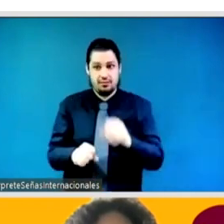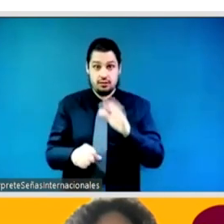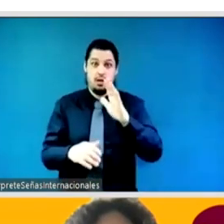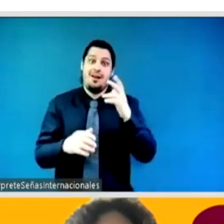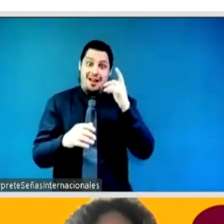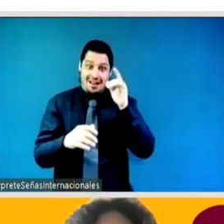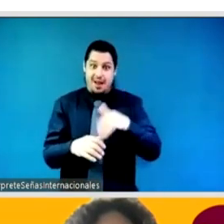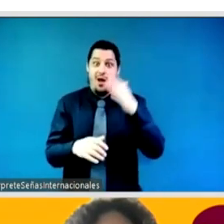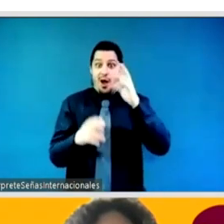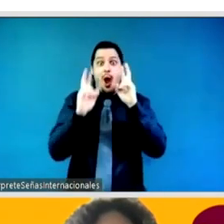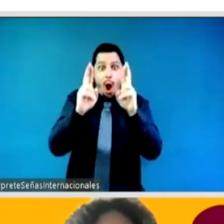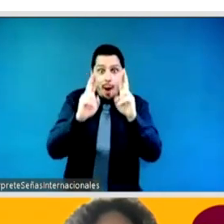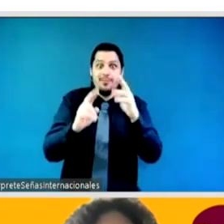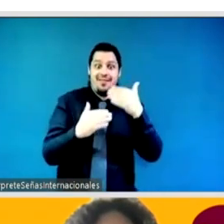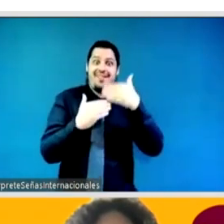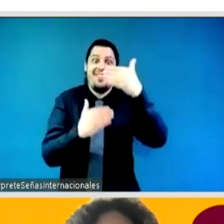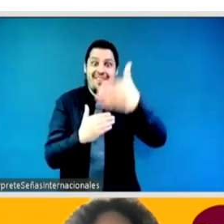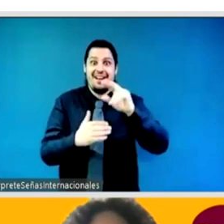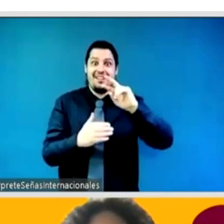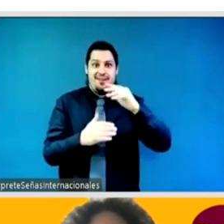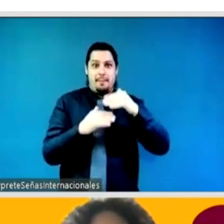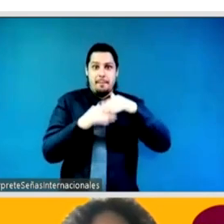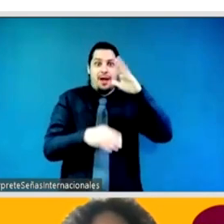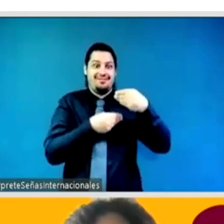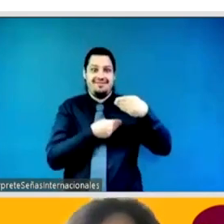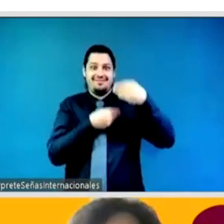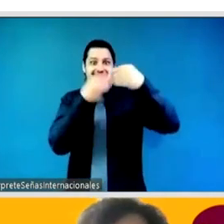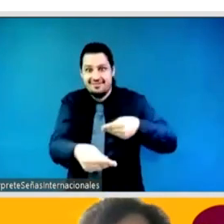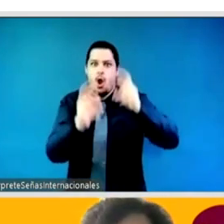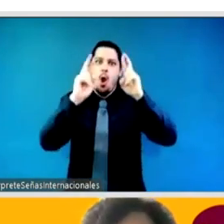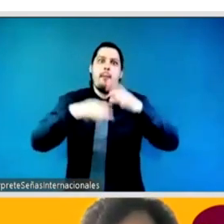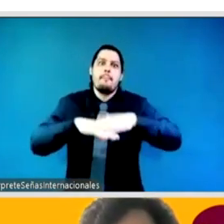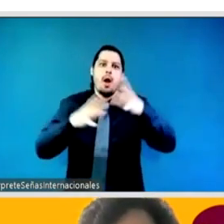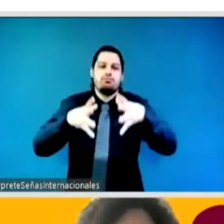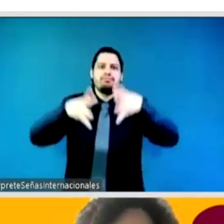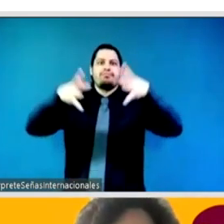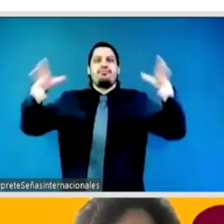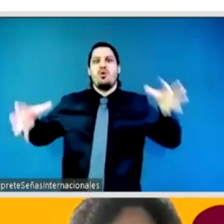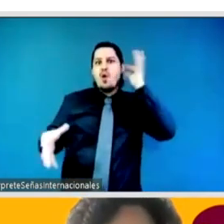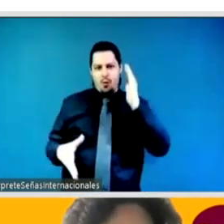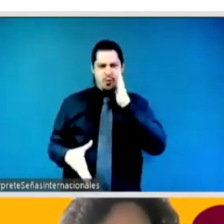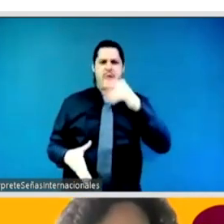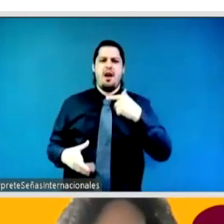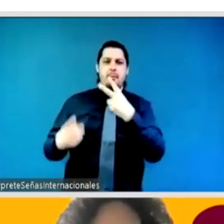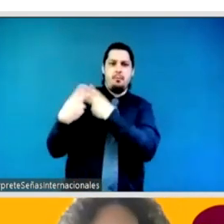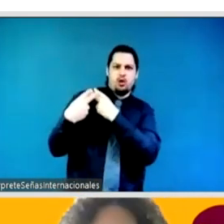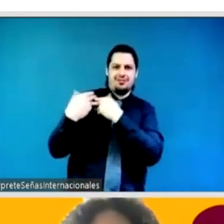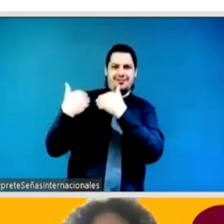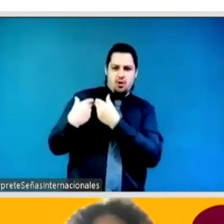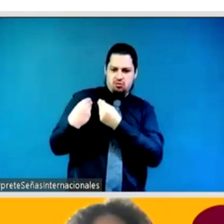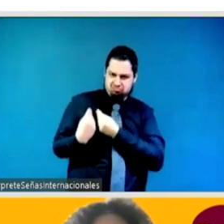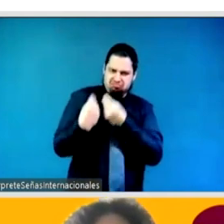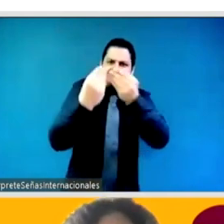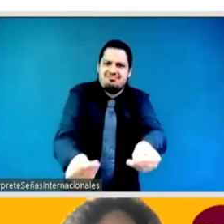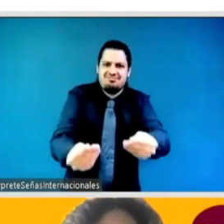like try to put our our piece in this great building that we have to construct thank you thank you so much